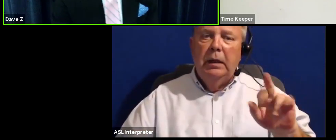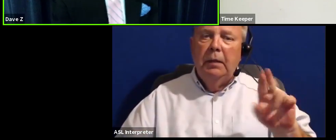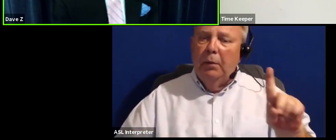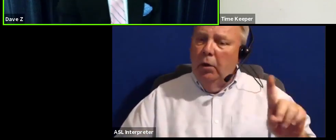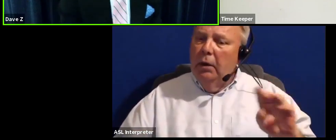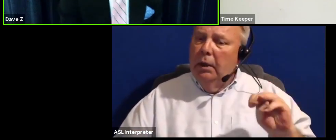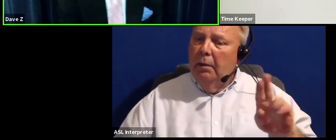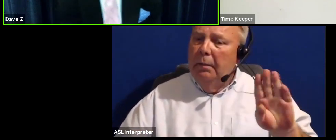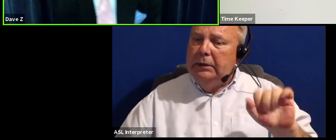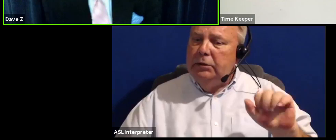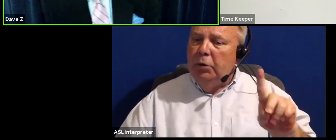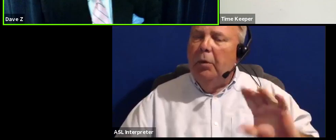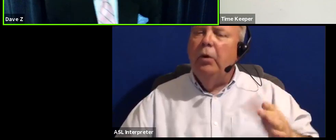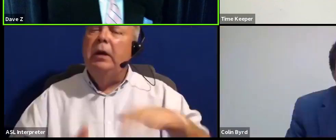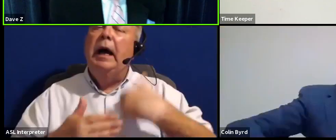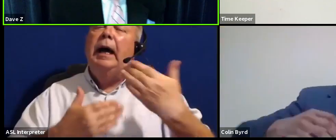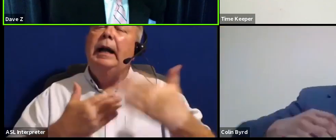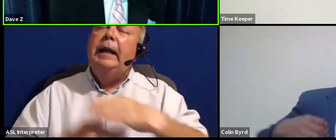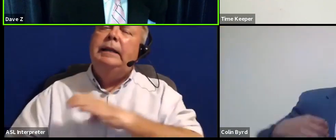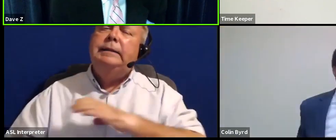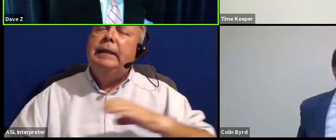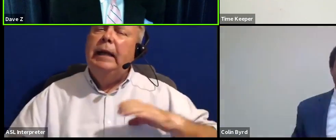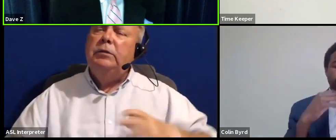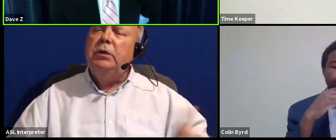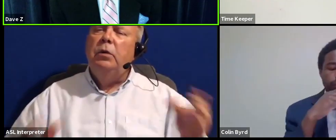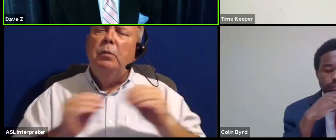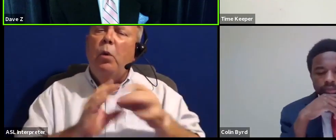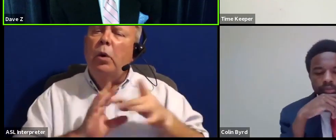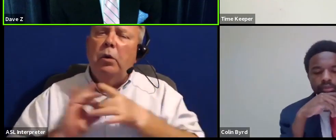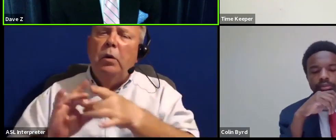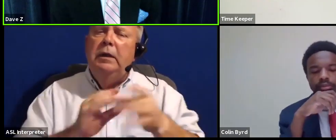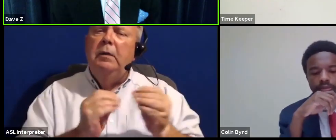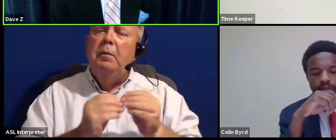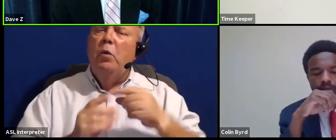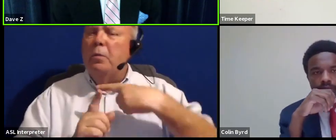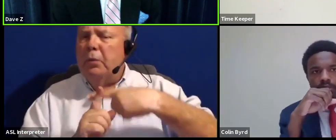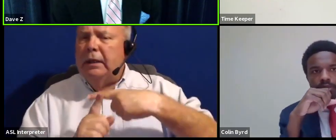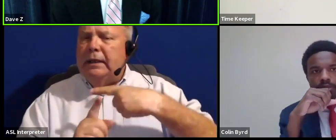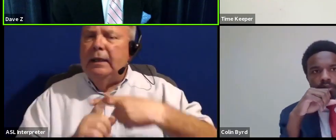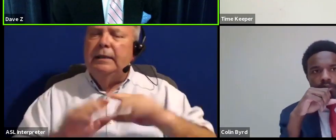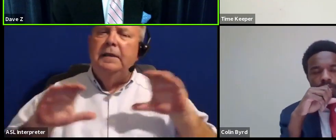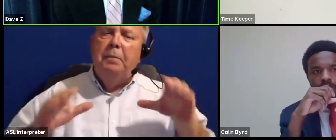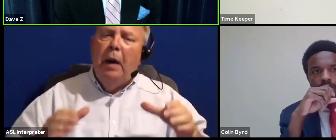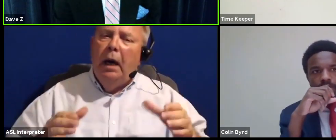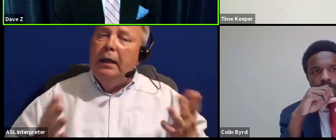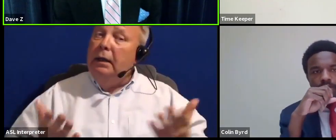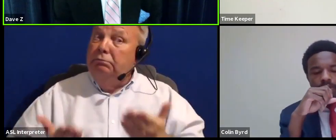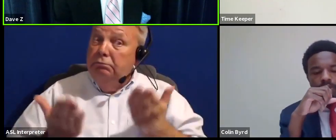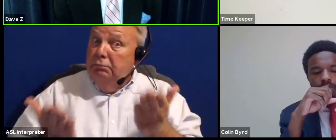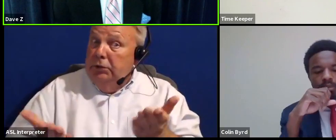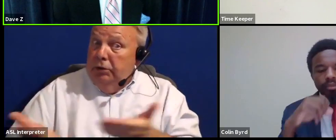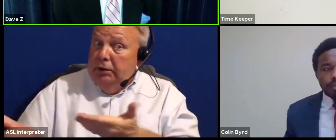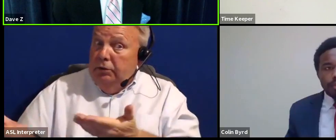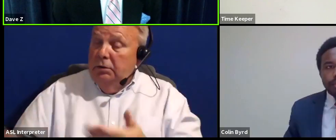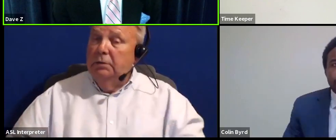Byrd, next council, a more cohesive, a more productive body. Any suggestions?